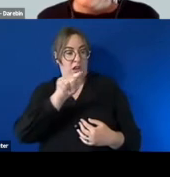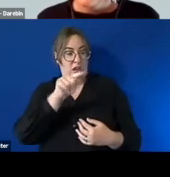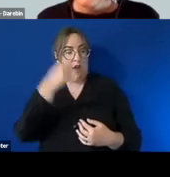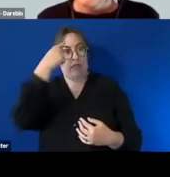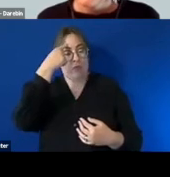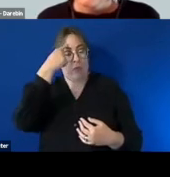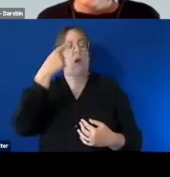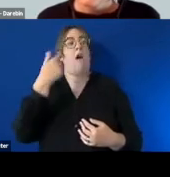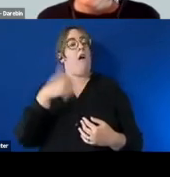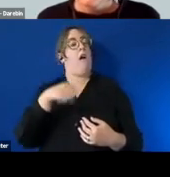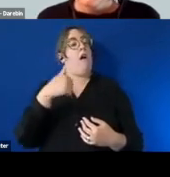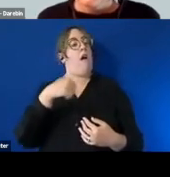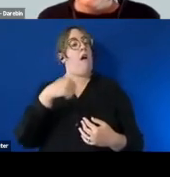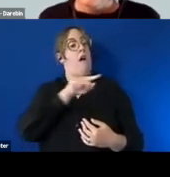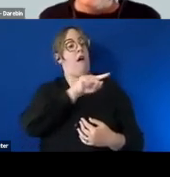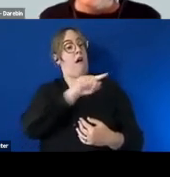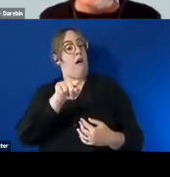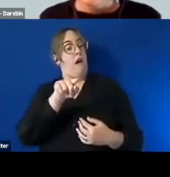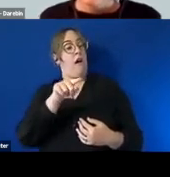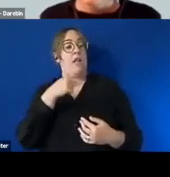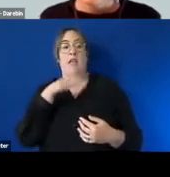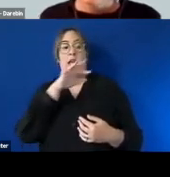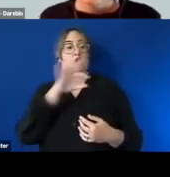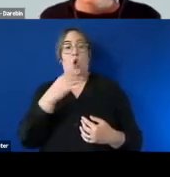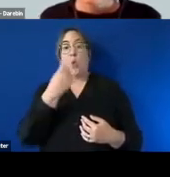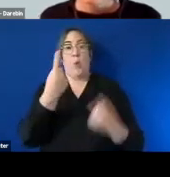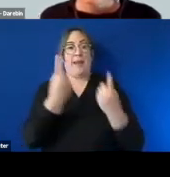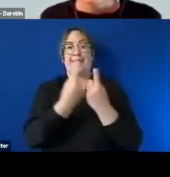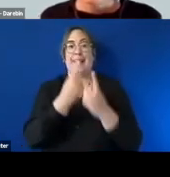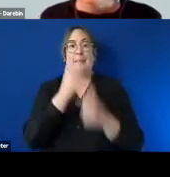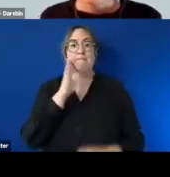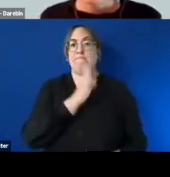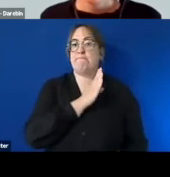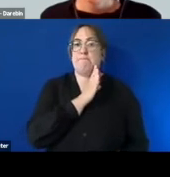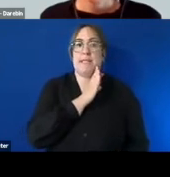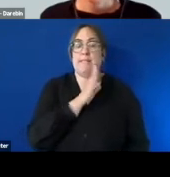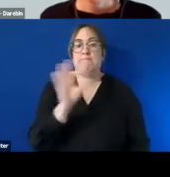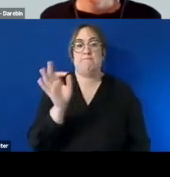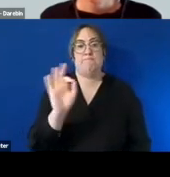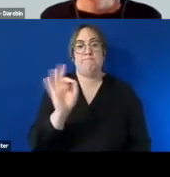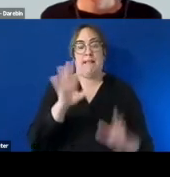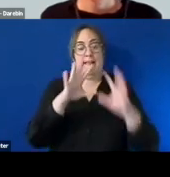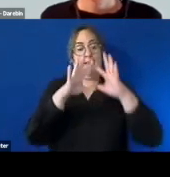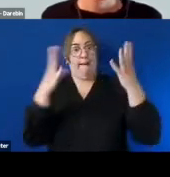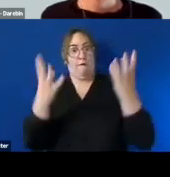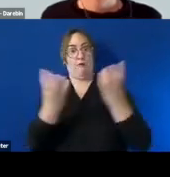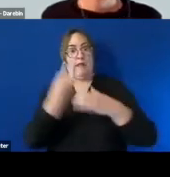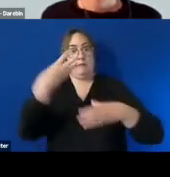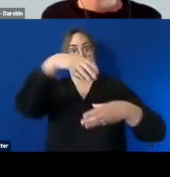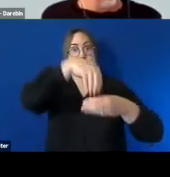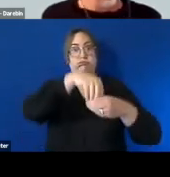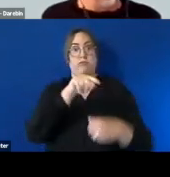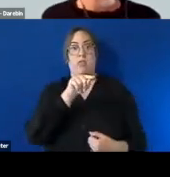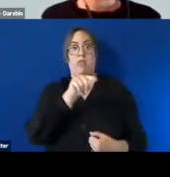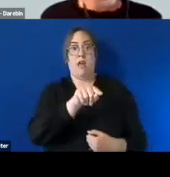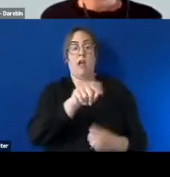that in his professional opinion there is not a single thing that we have missed in that employer toolkit that um that would be relevant to